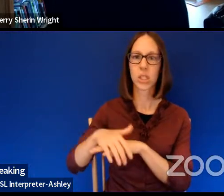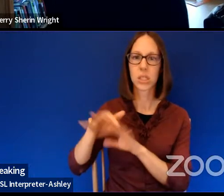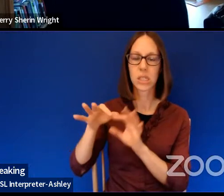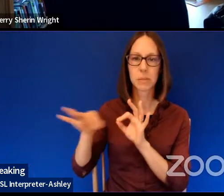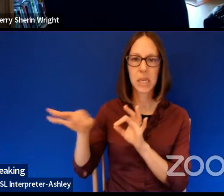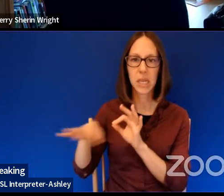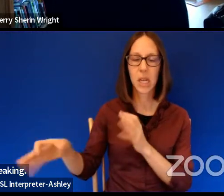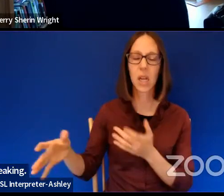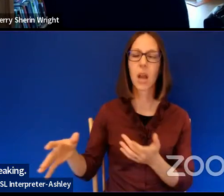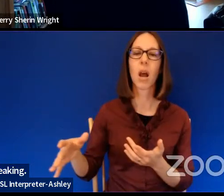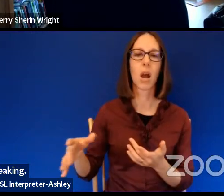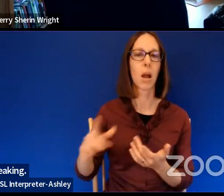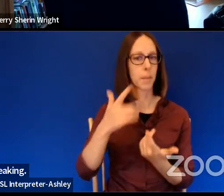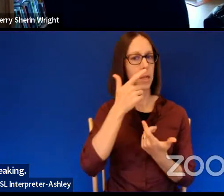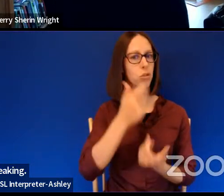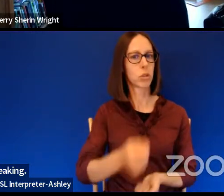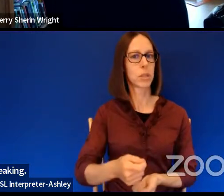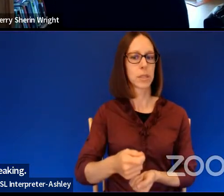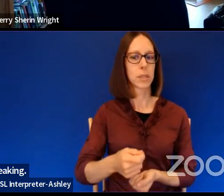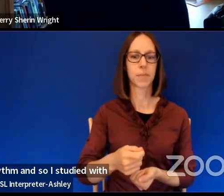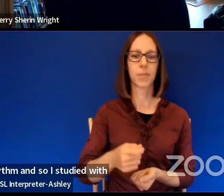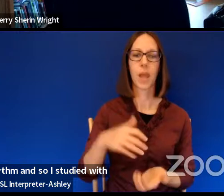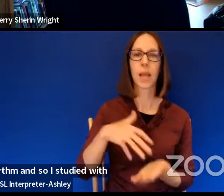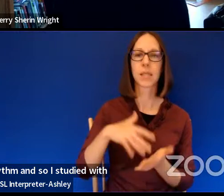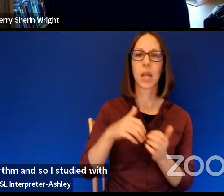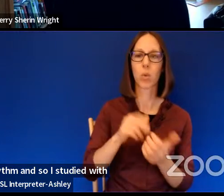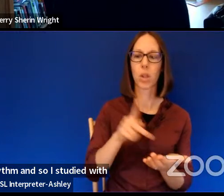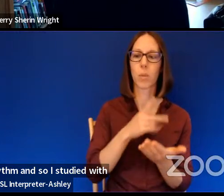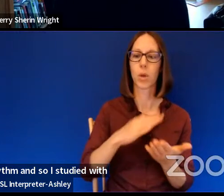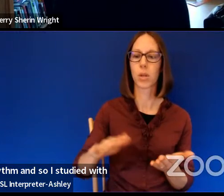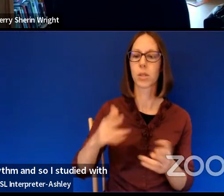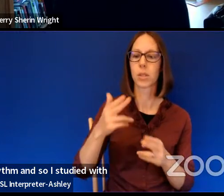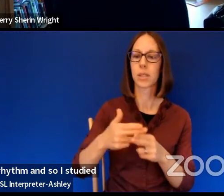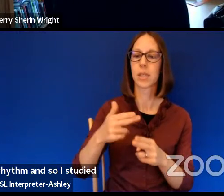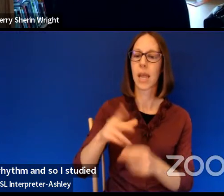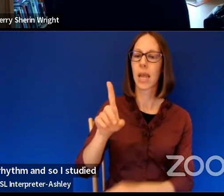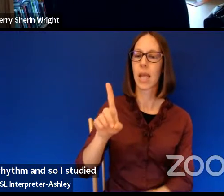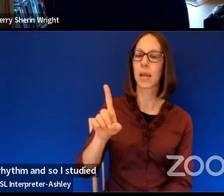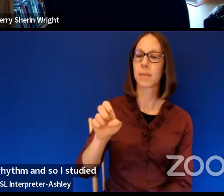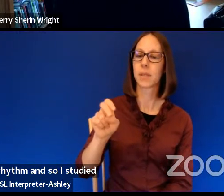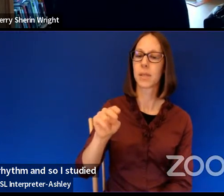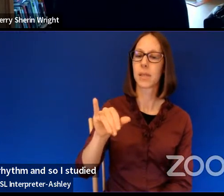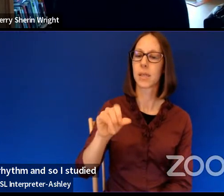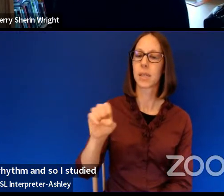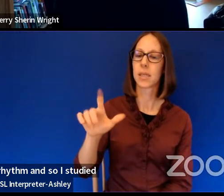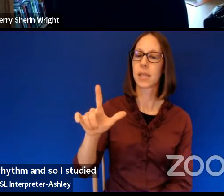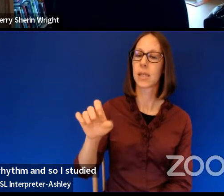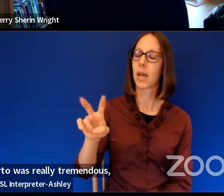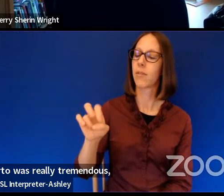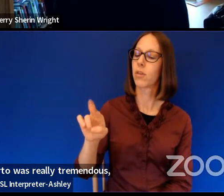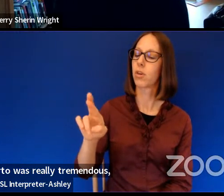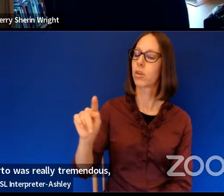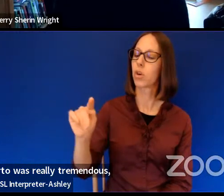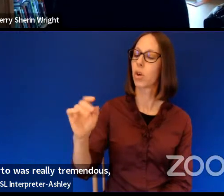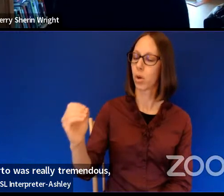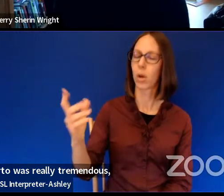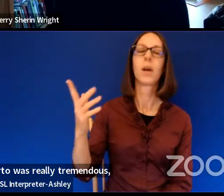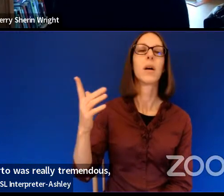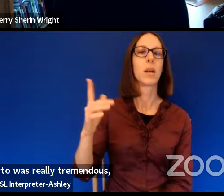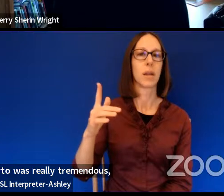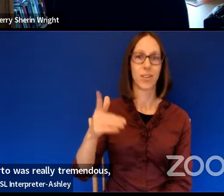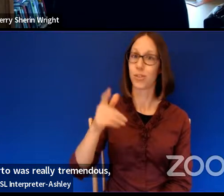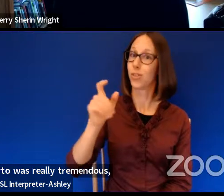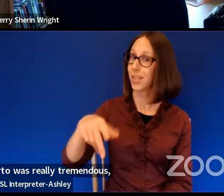I studied with, uh, poet named Denise Levertop, who's really tremendous. And if you don't know her work, you should, uh, read it right away. Um,